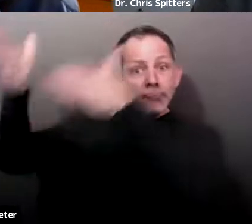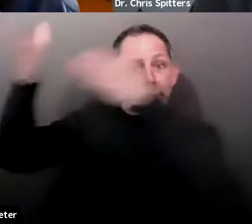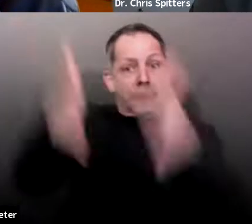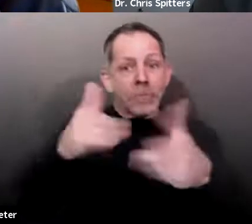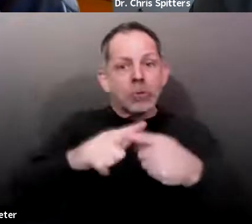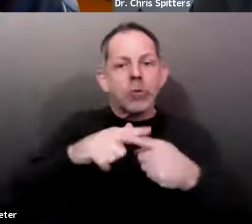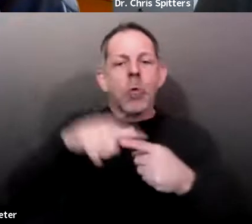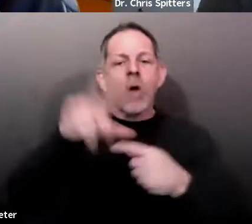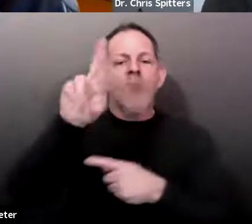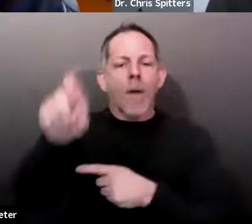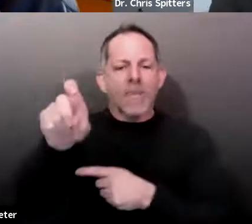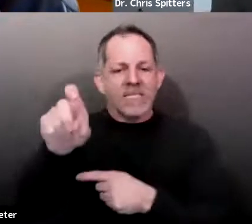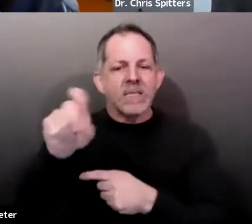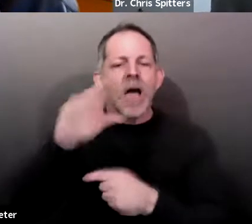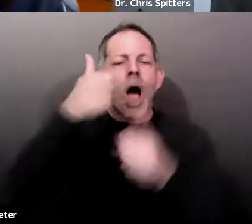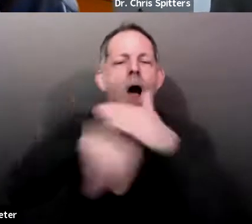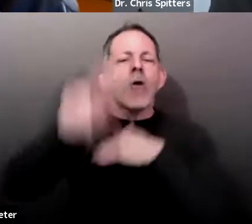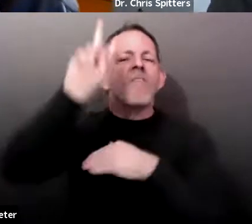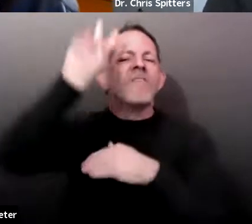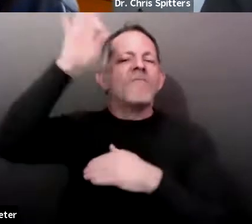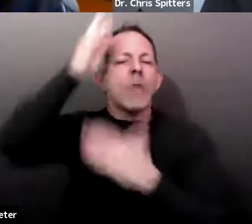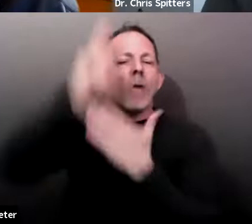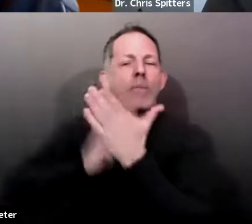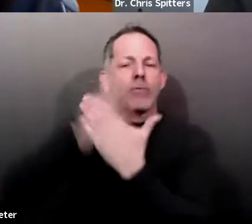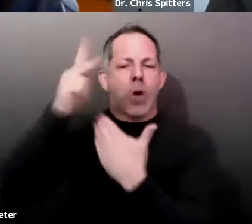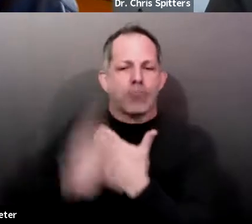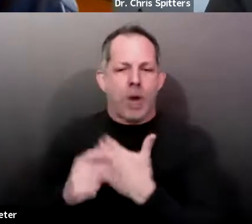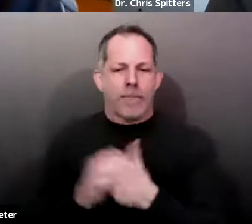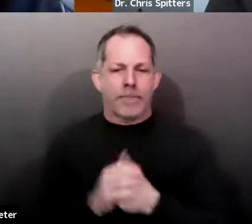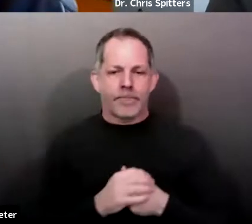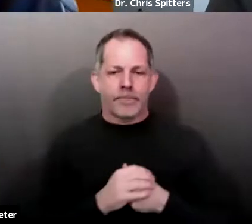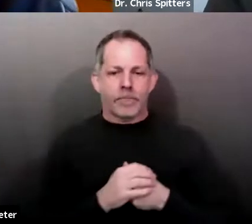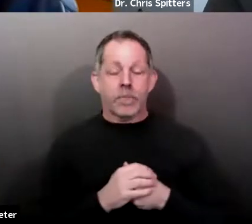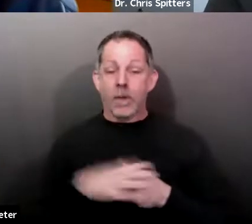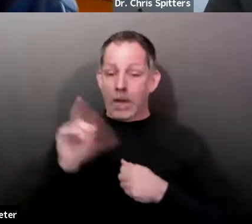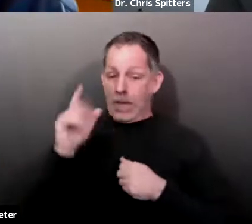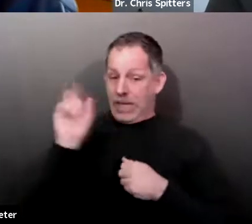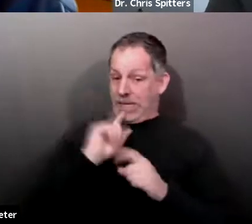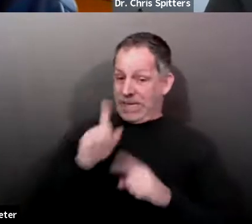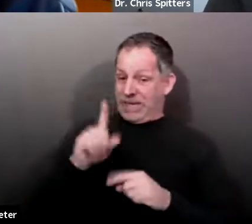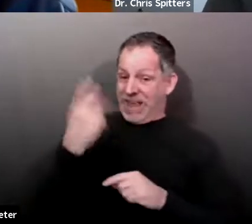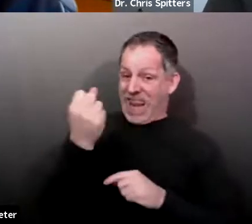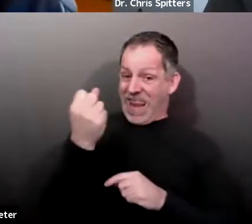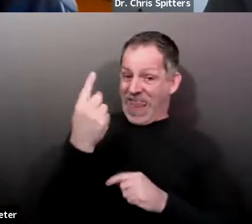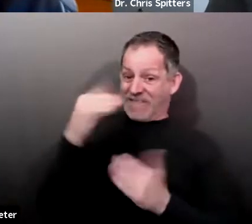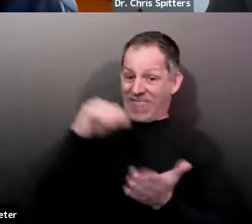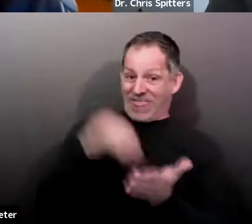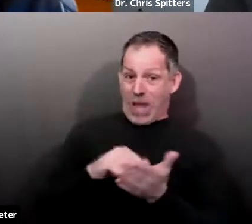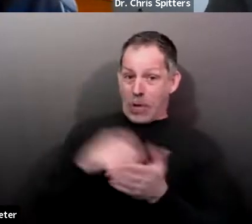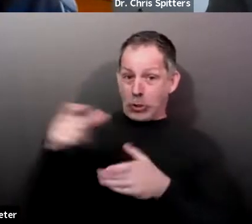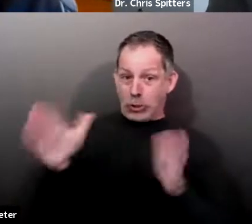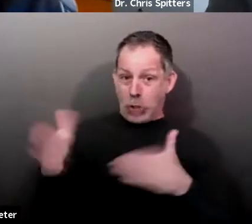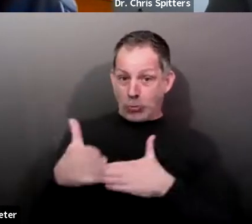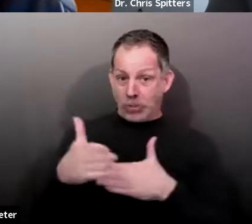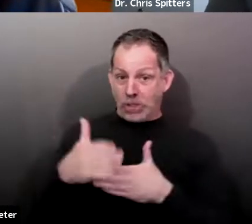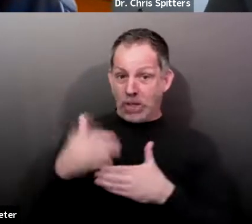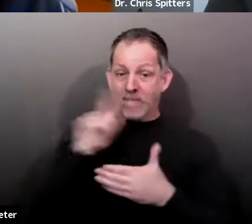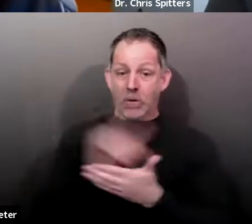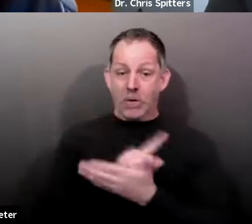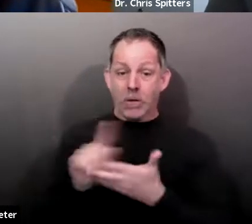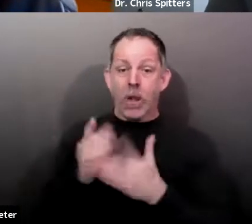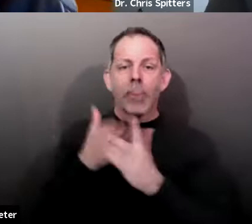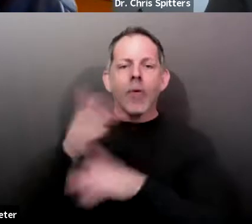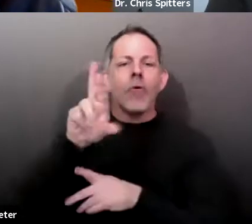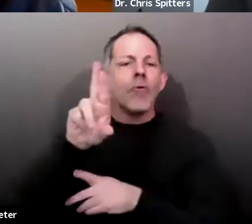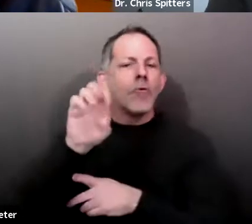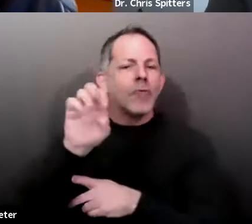There are about 11,000, uh, doses this week going to retail pharmacies in Snohomish County, uh,